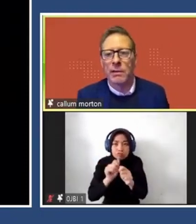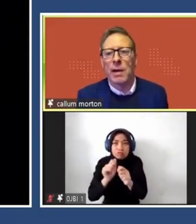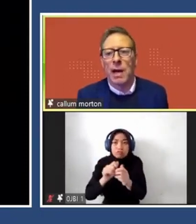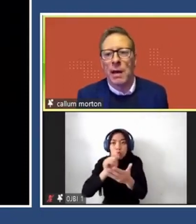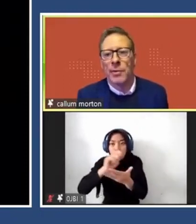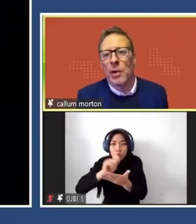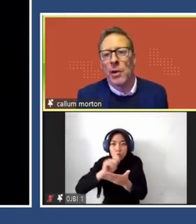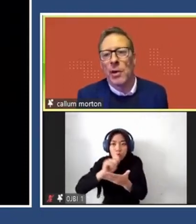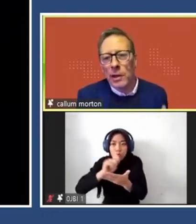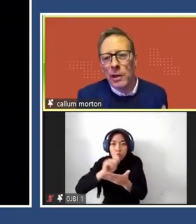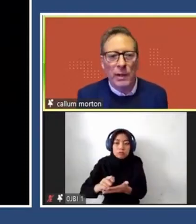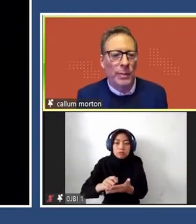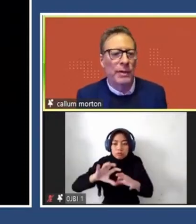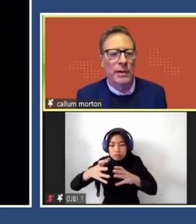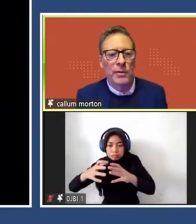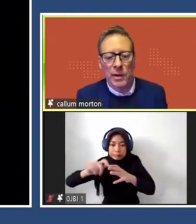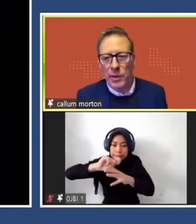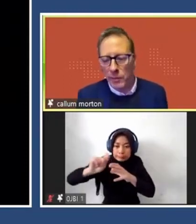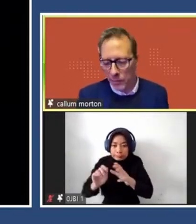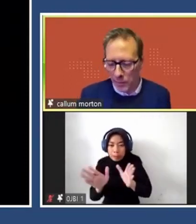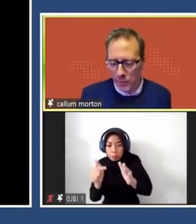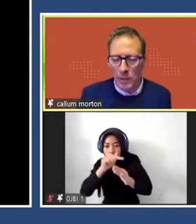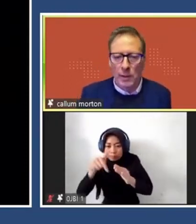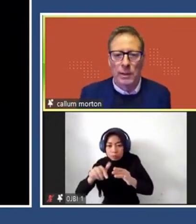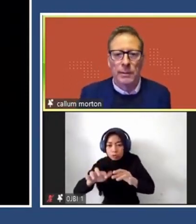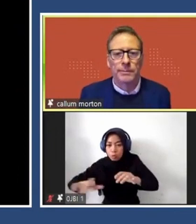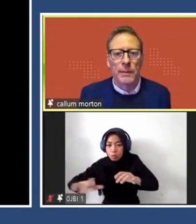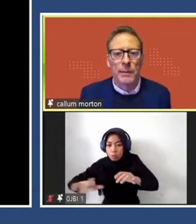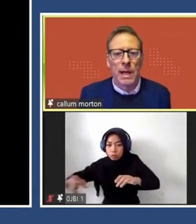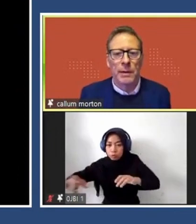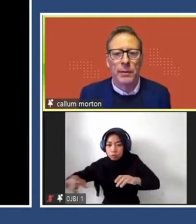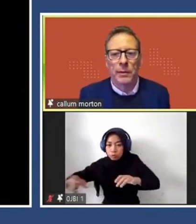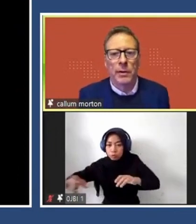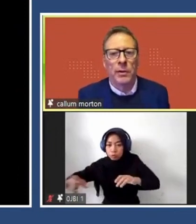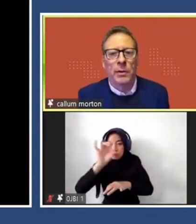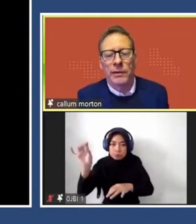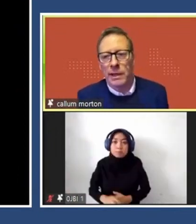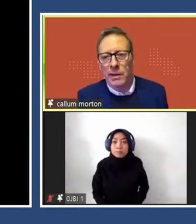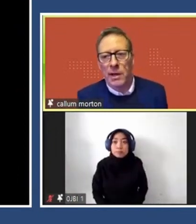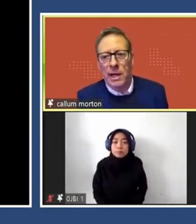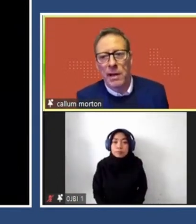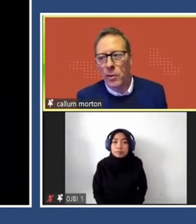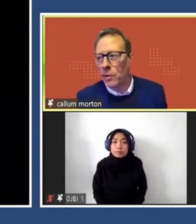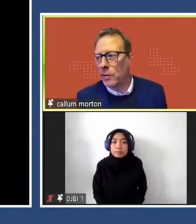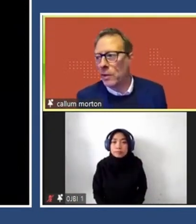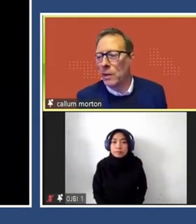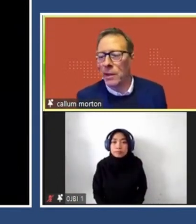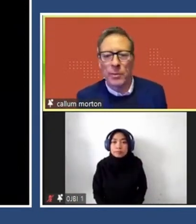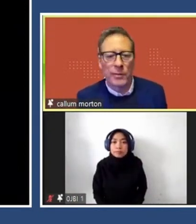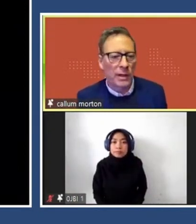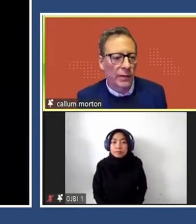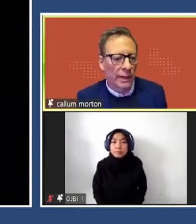reading things, slowly developing things on the computer and so on. And, you know, indeed, it has